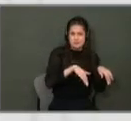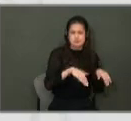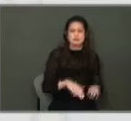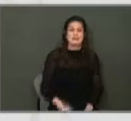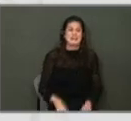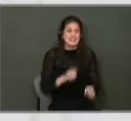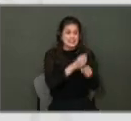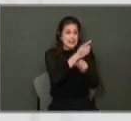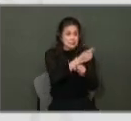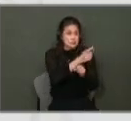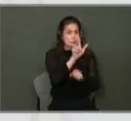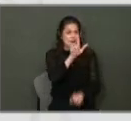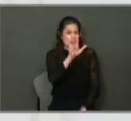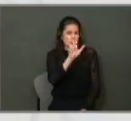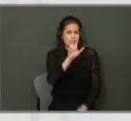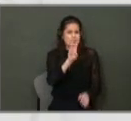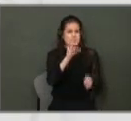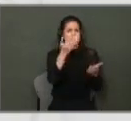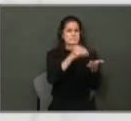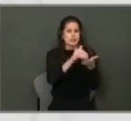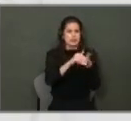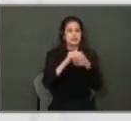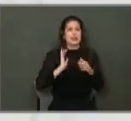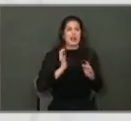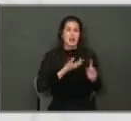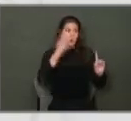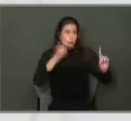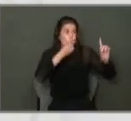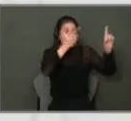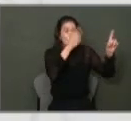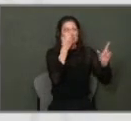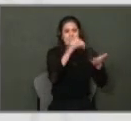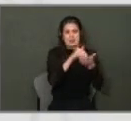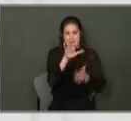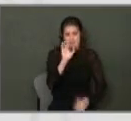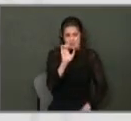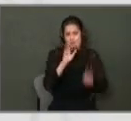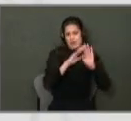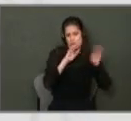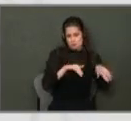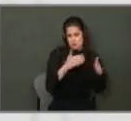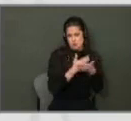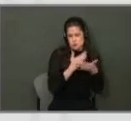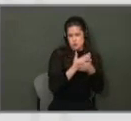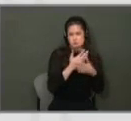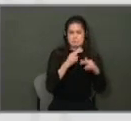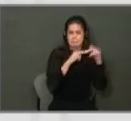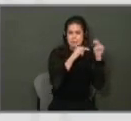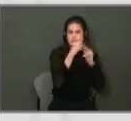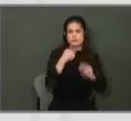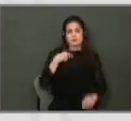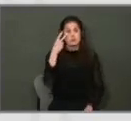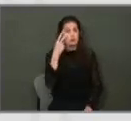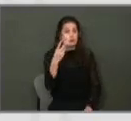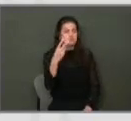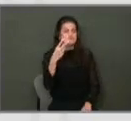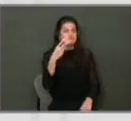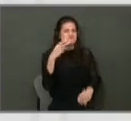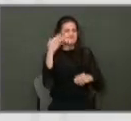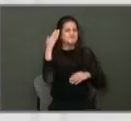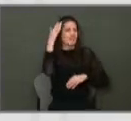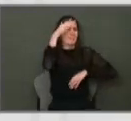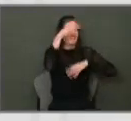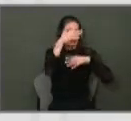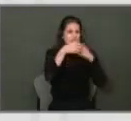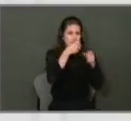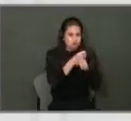year, our target with $136 million is 2,500 units. If you look going forward over the next five years,